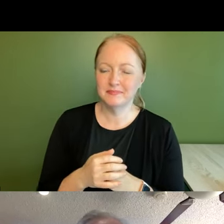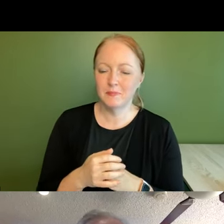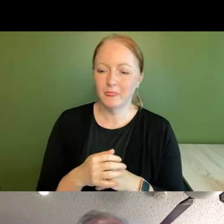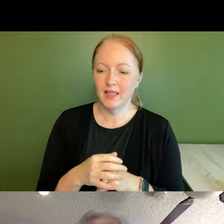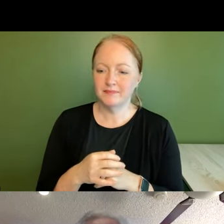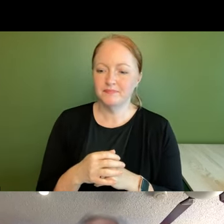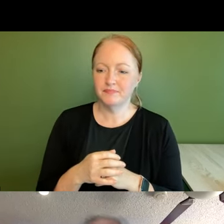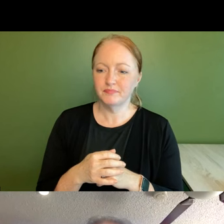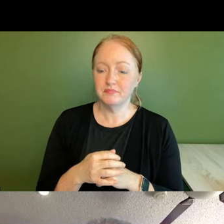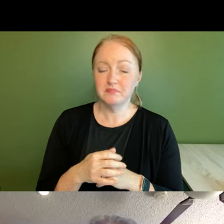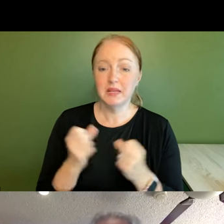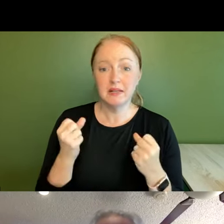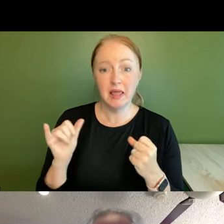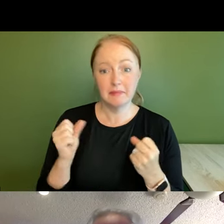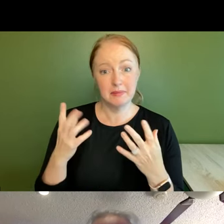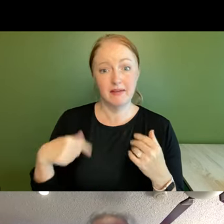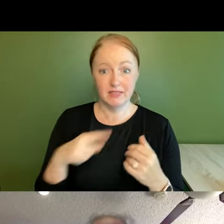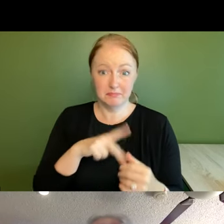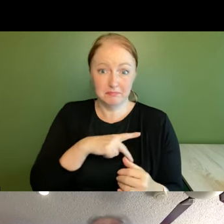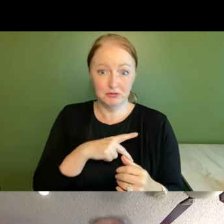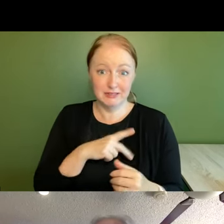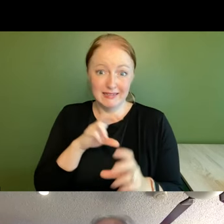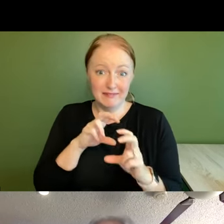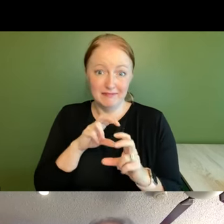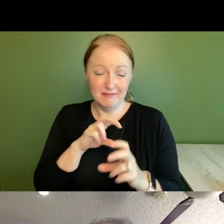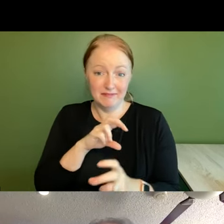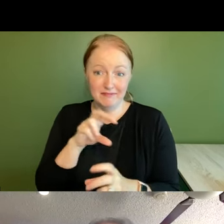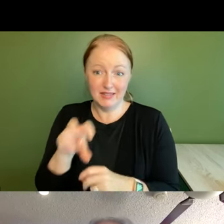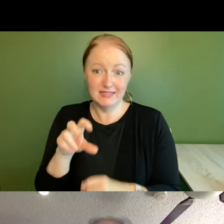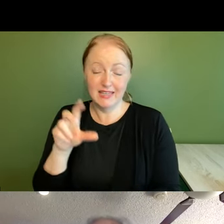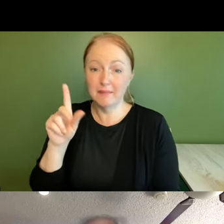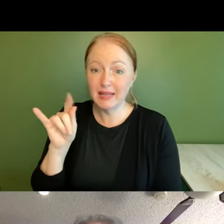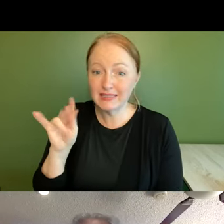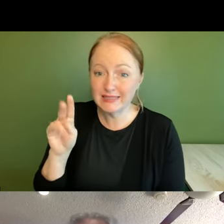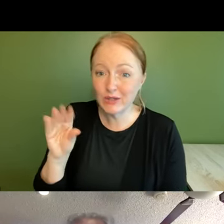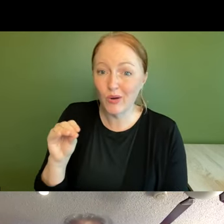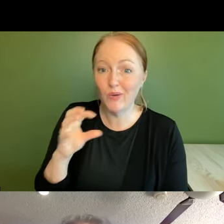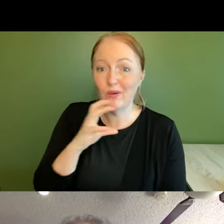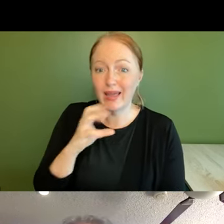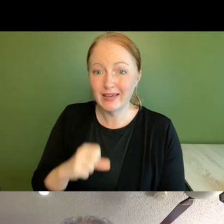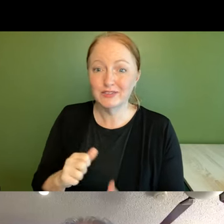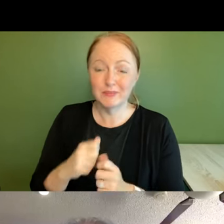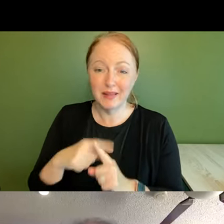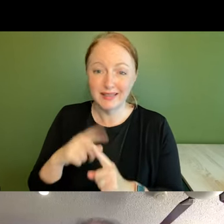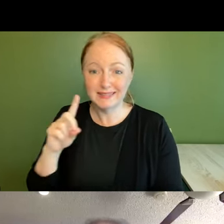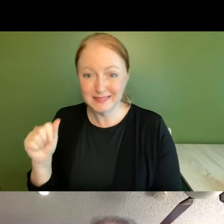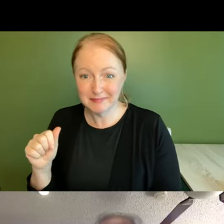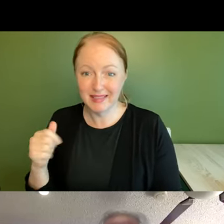certainly like a lot of us have a personal stake in this i'm both a latino aging with a disability